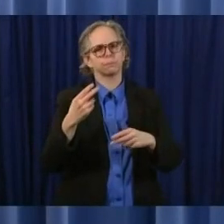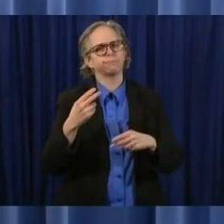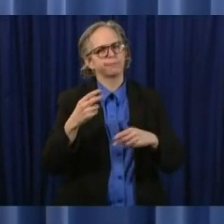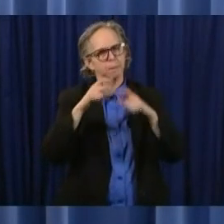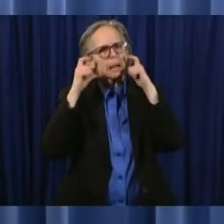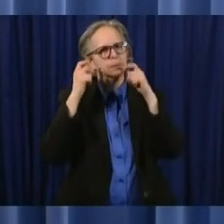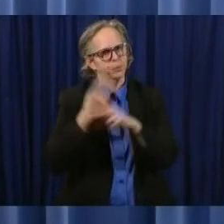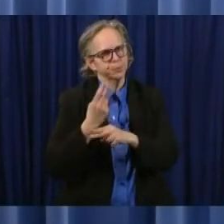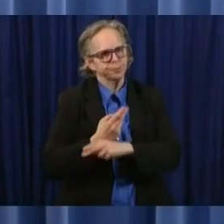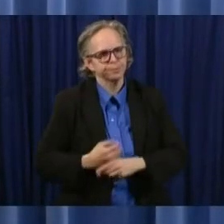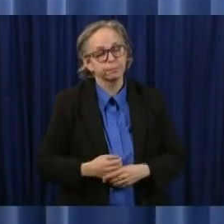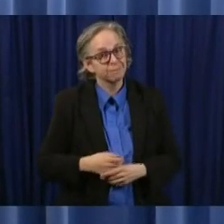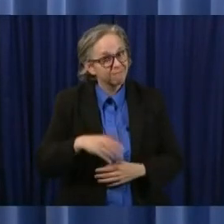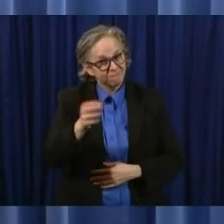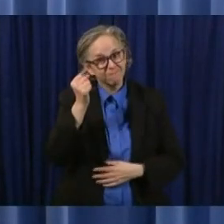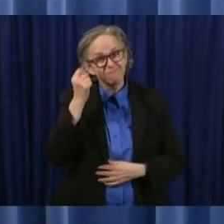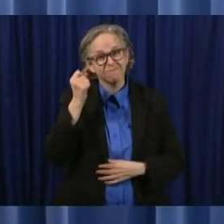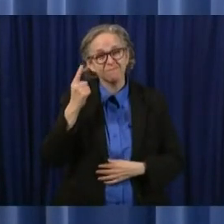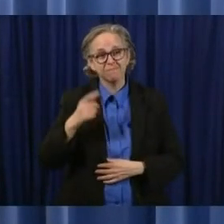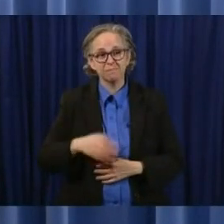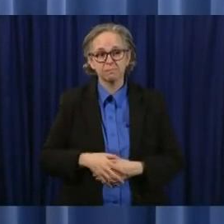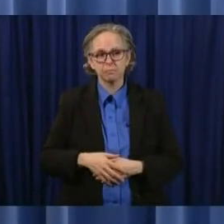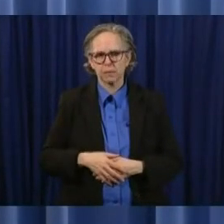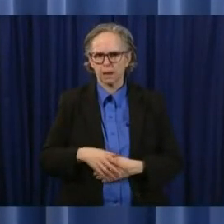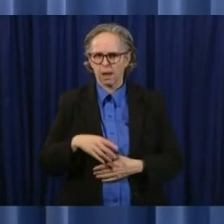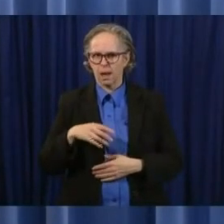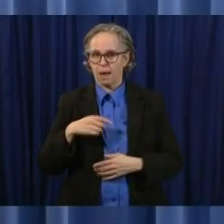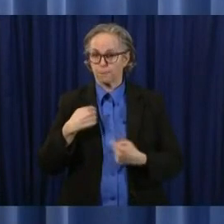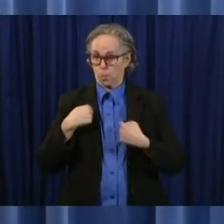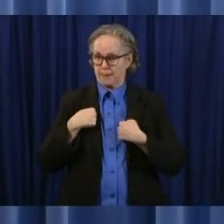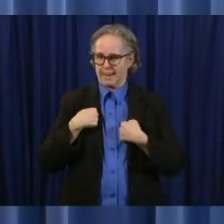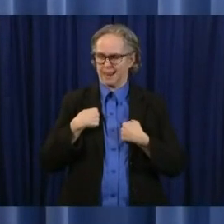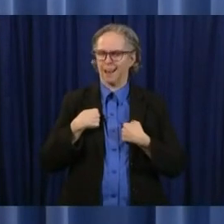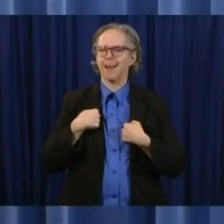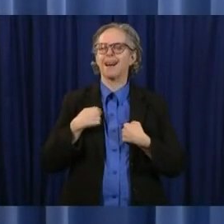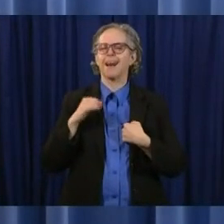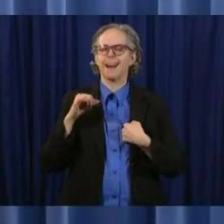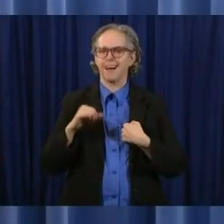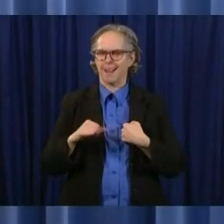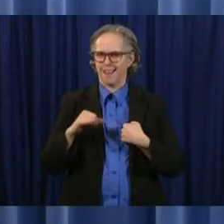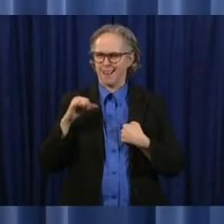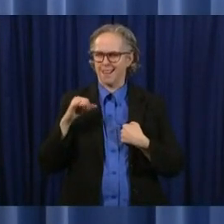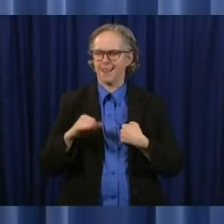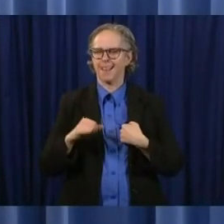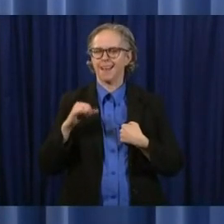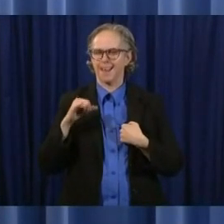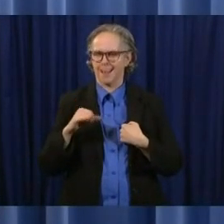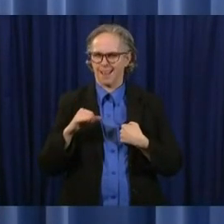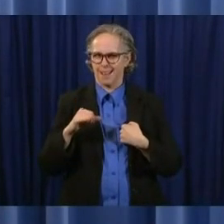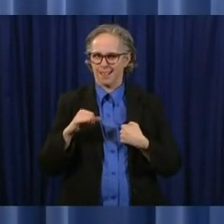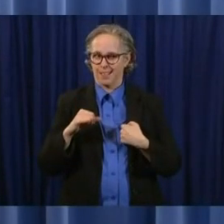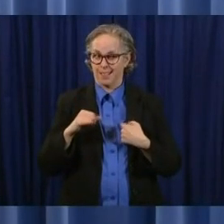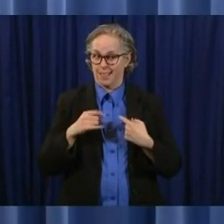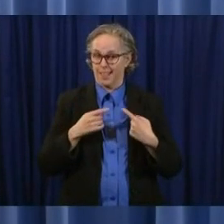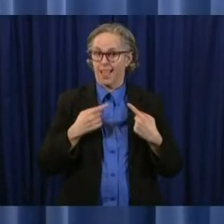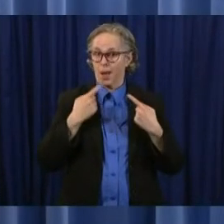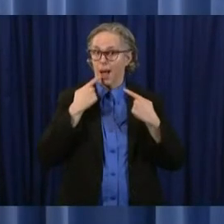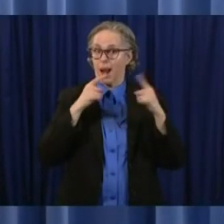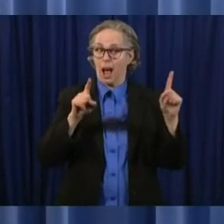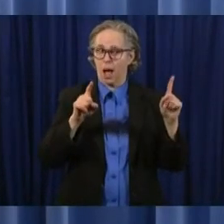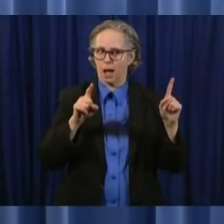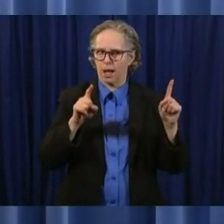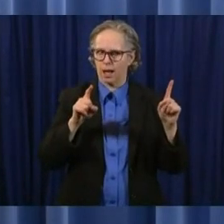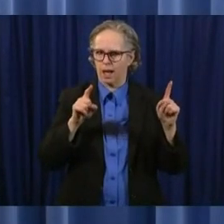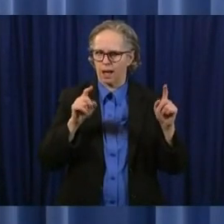apparent to me uh in in a quickly uh after we'd announced that mandatory